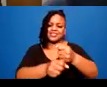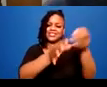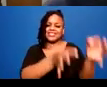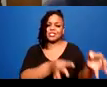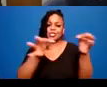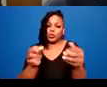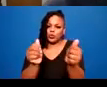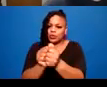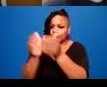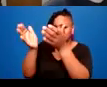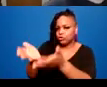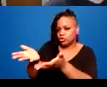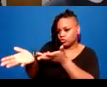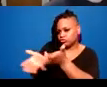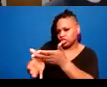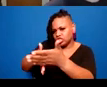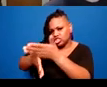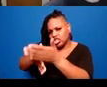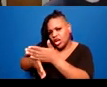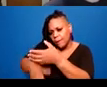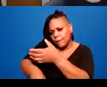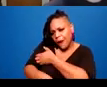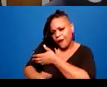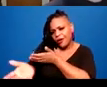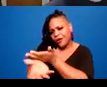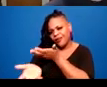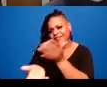Principles in practice, that principle in practice.